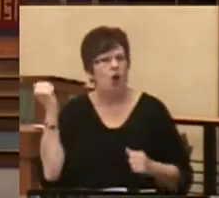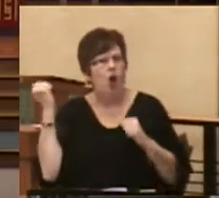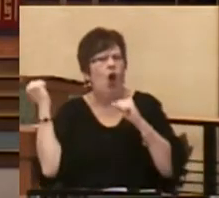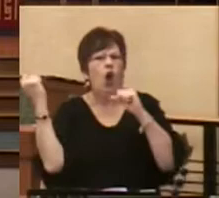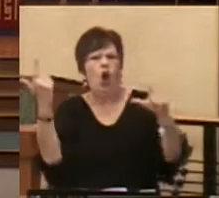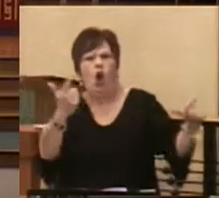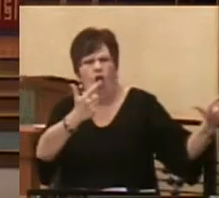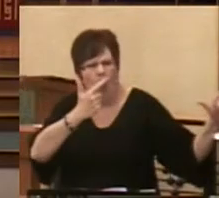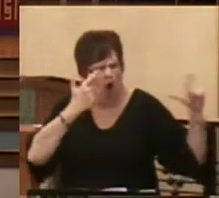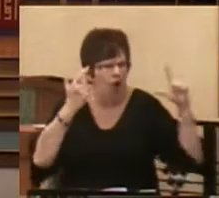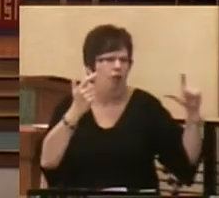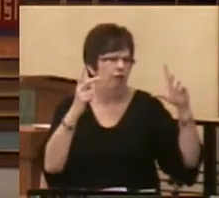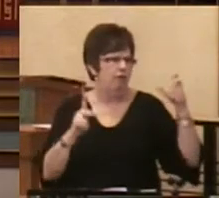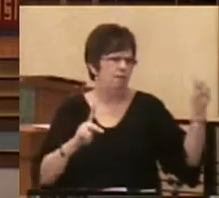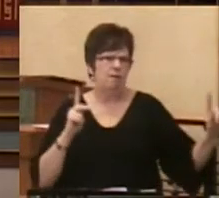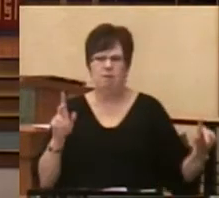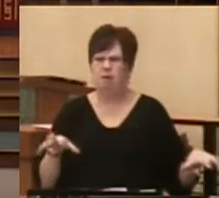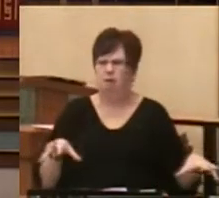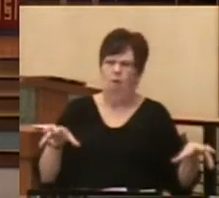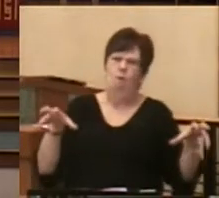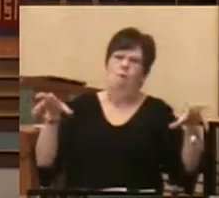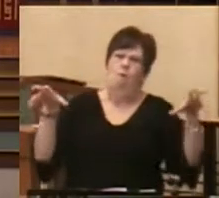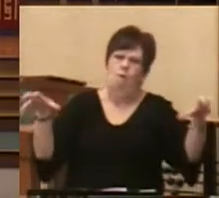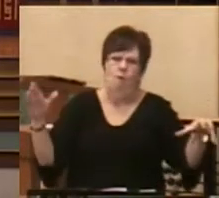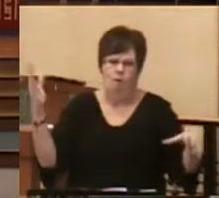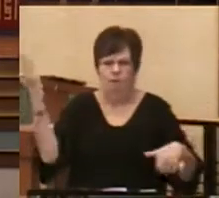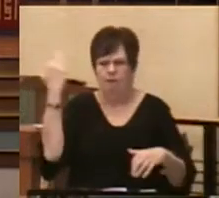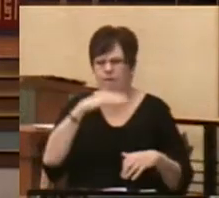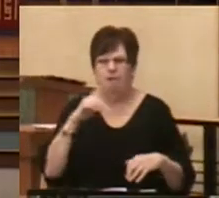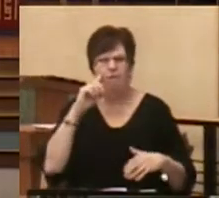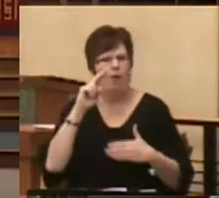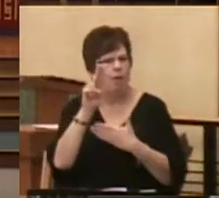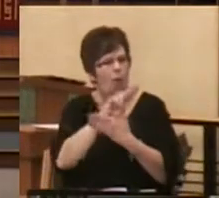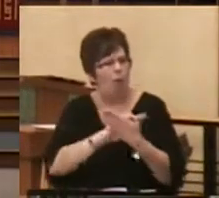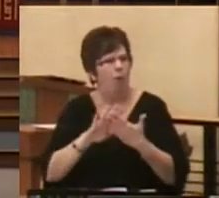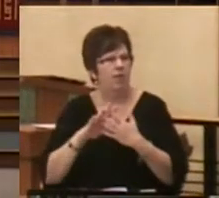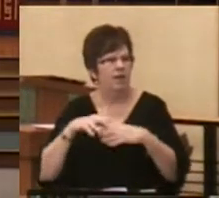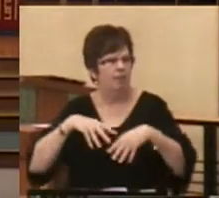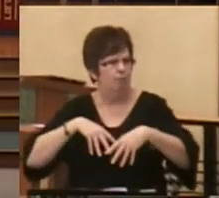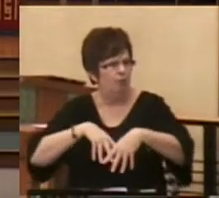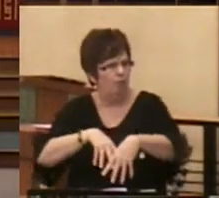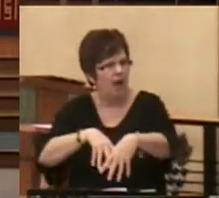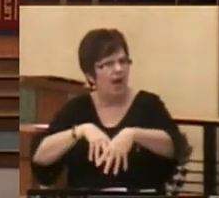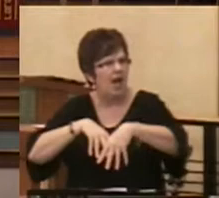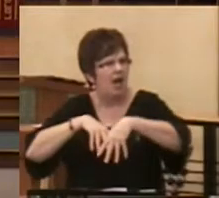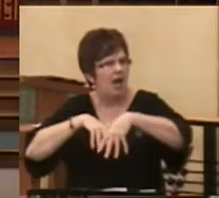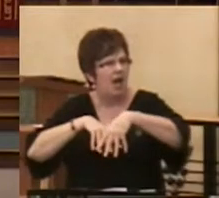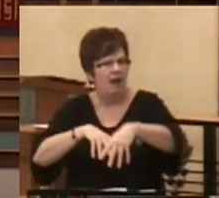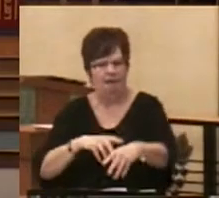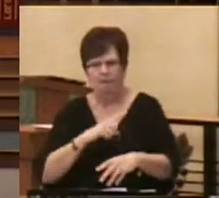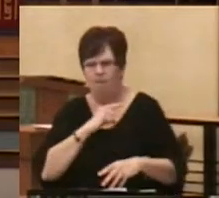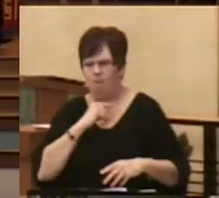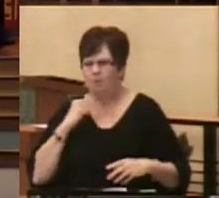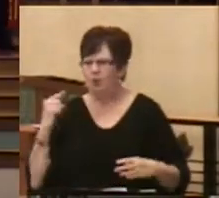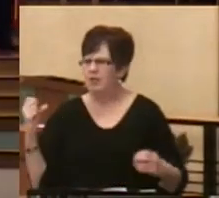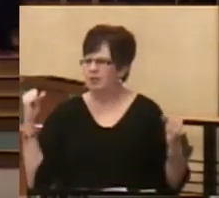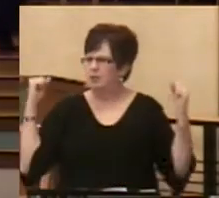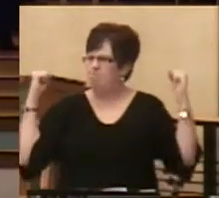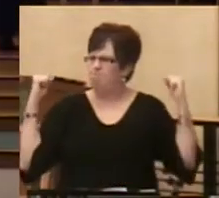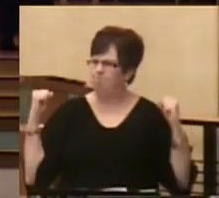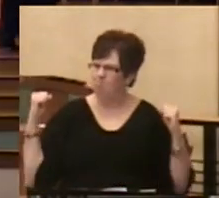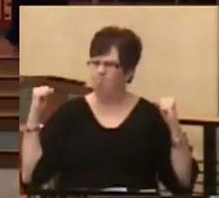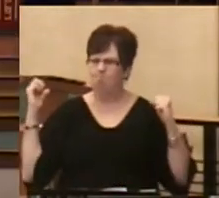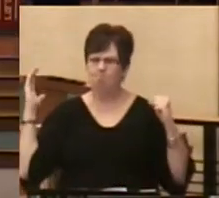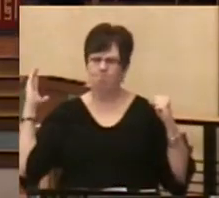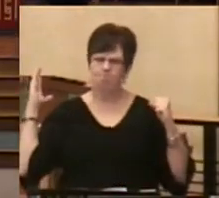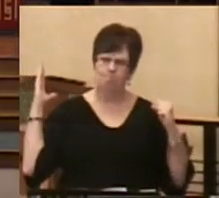Israel assembled before Solomon for this holy parade. And the priests bring the Ark on the